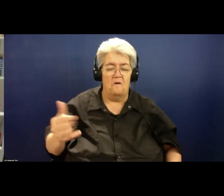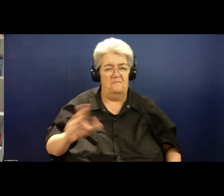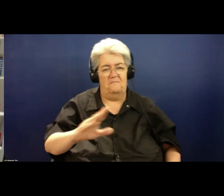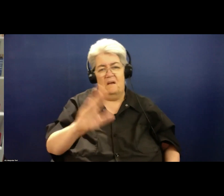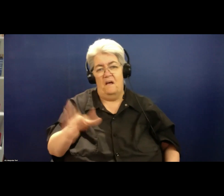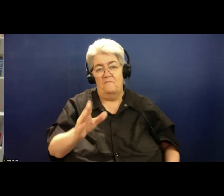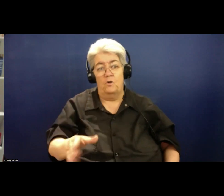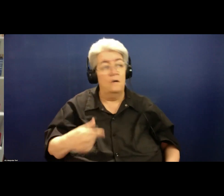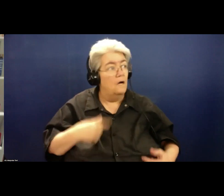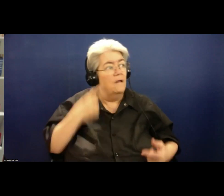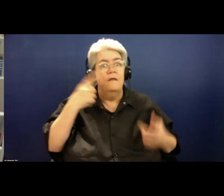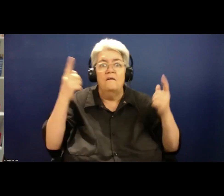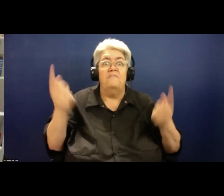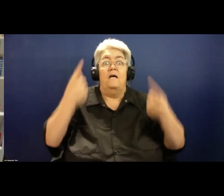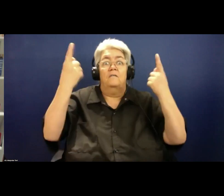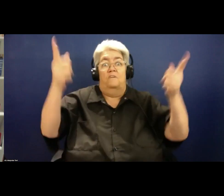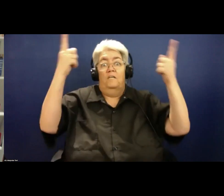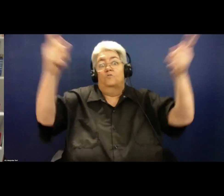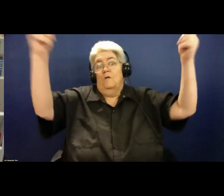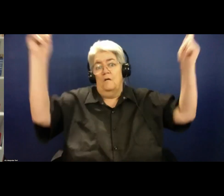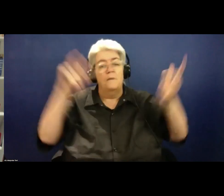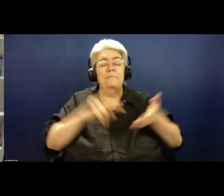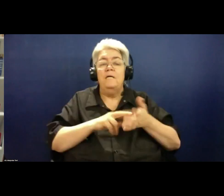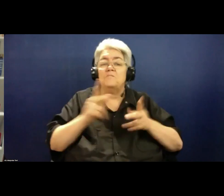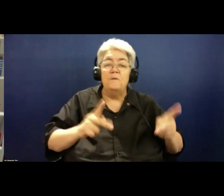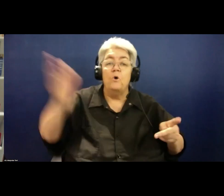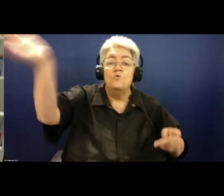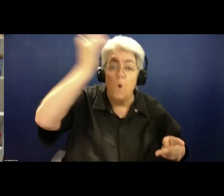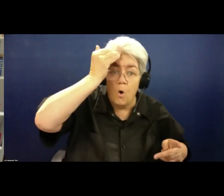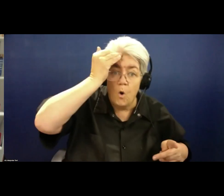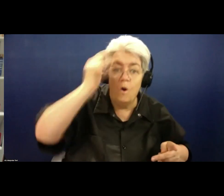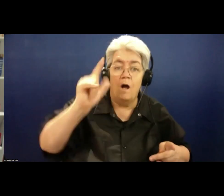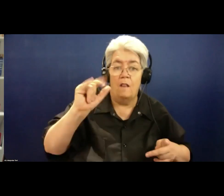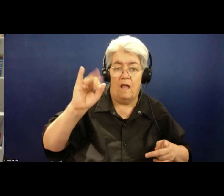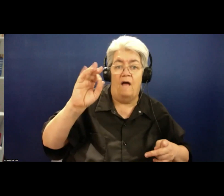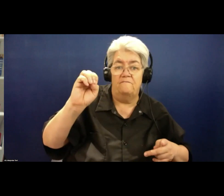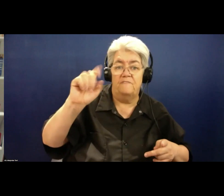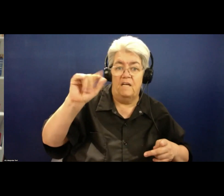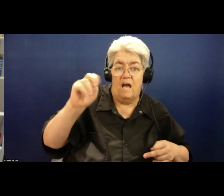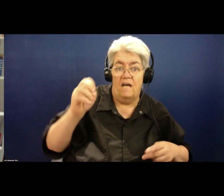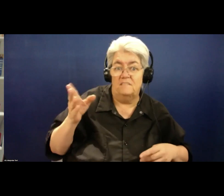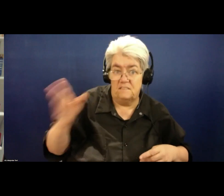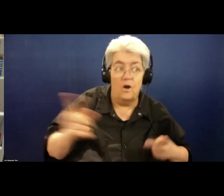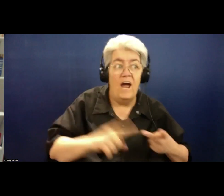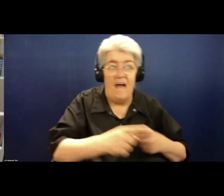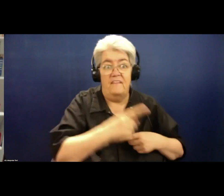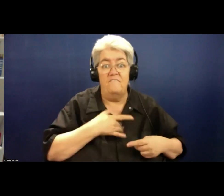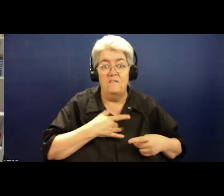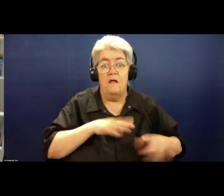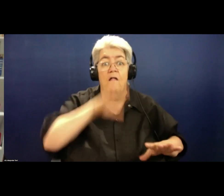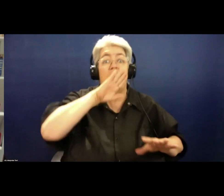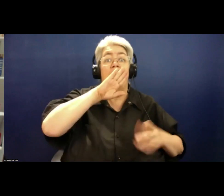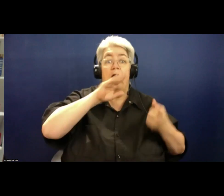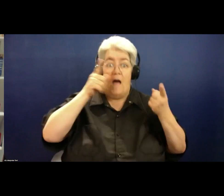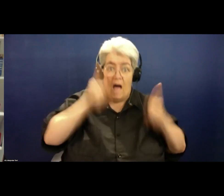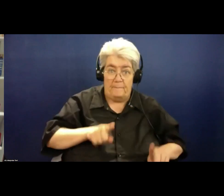as a victory. I see that as a good thing, because that means people are reaching out and getting help when they need it, rather than suffering in silence. We also